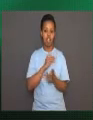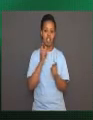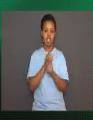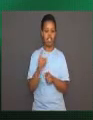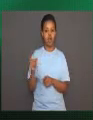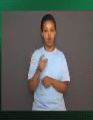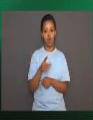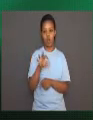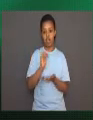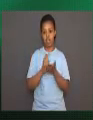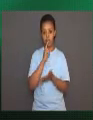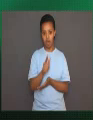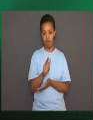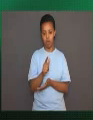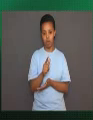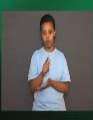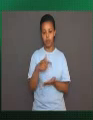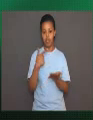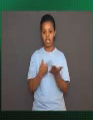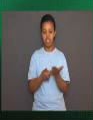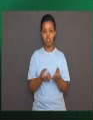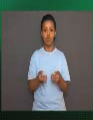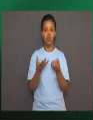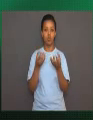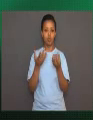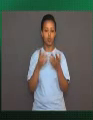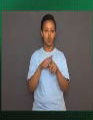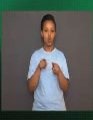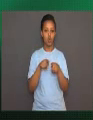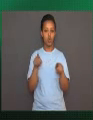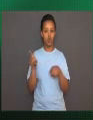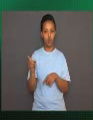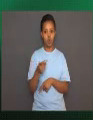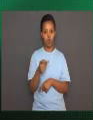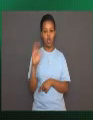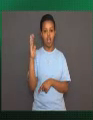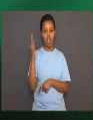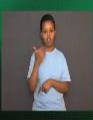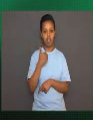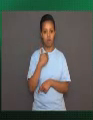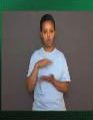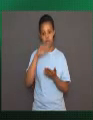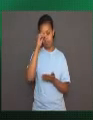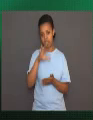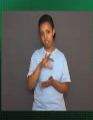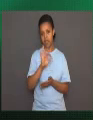There are many different types of learned behaviors.